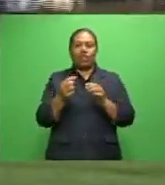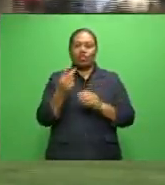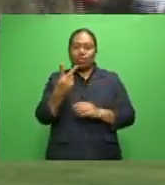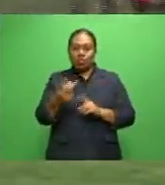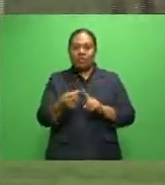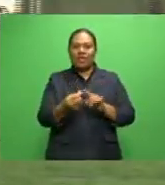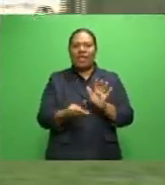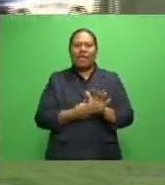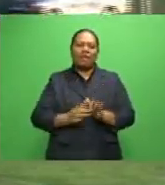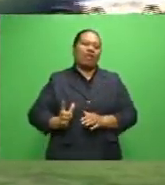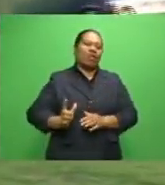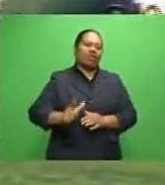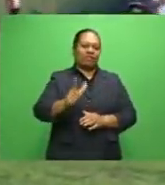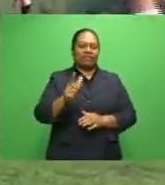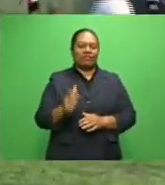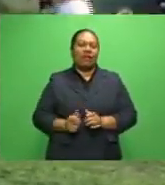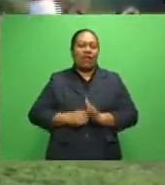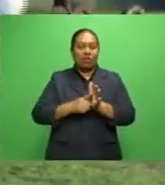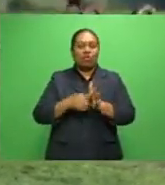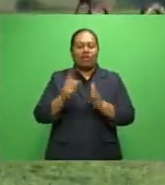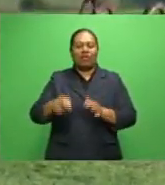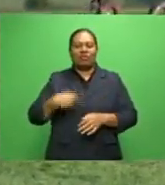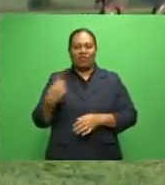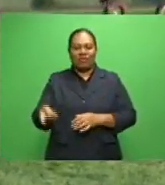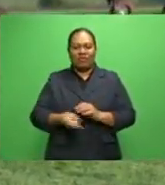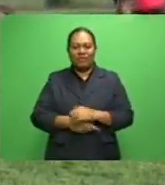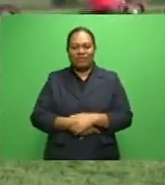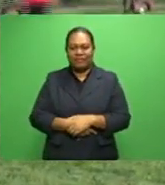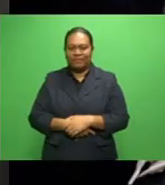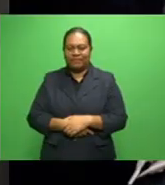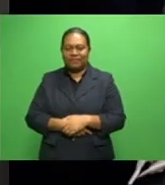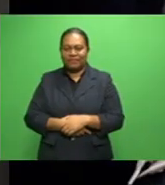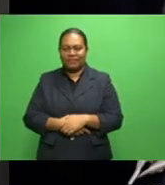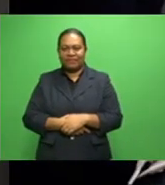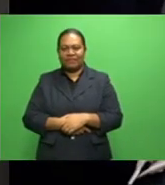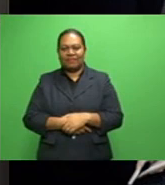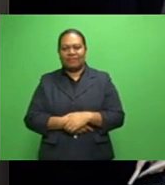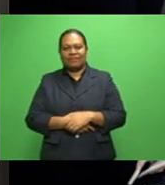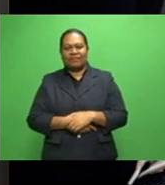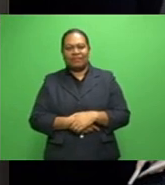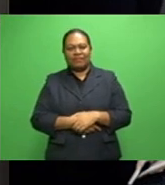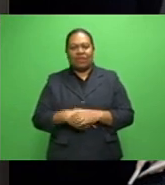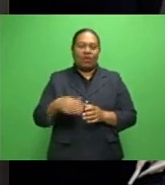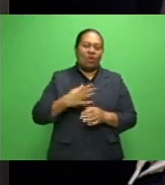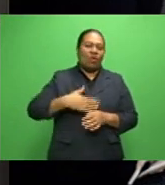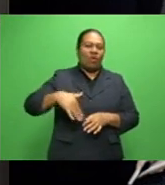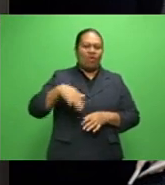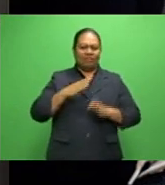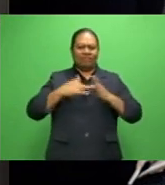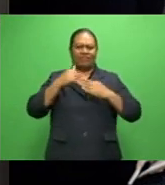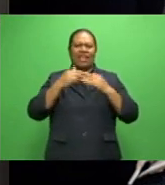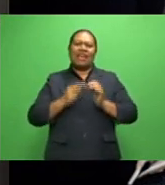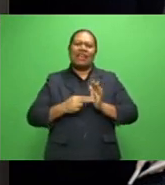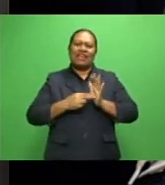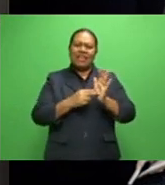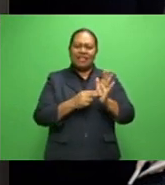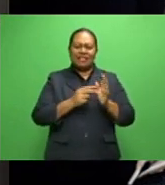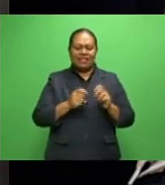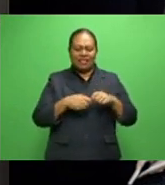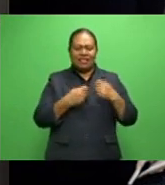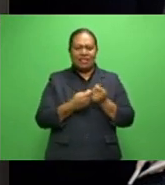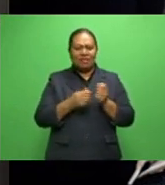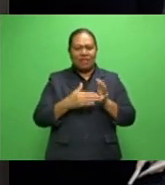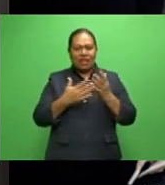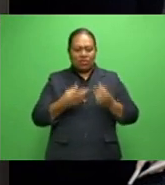tomorrow at Loutokas Chuchul Park. Akwila Thama, FBC Sports. The all-in-one builders Nandi side is ready for a tough